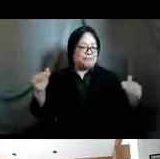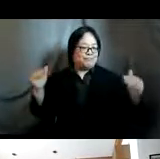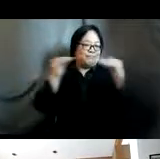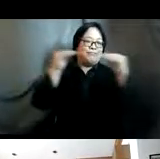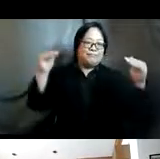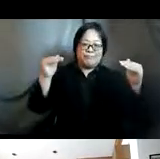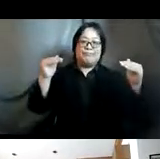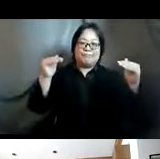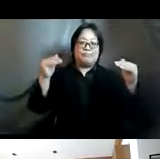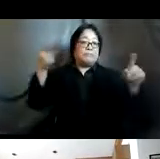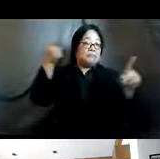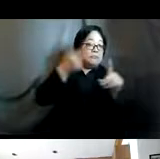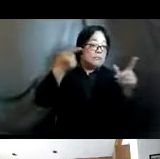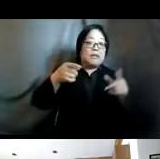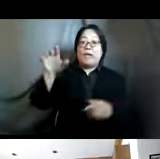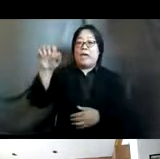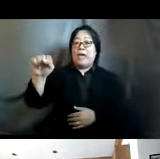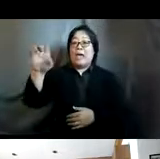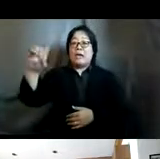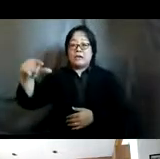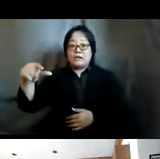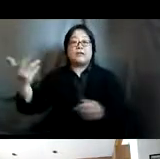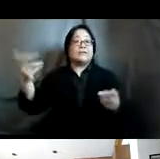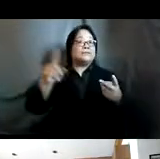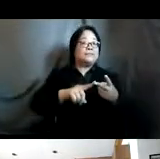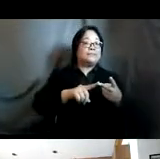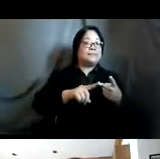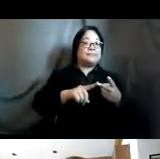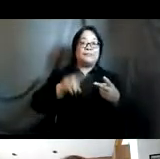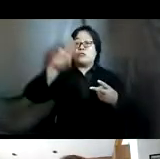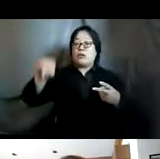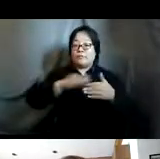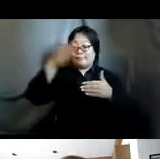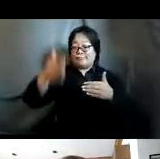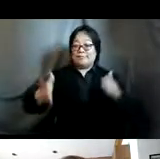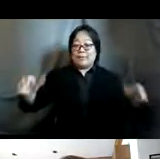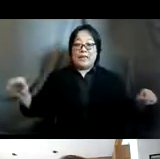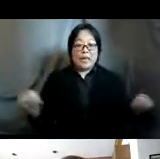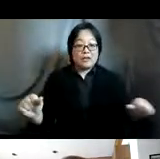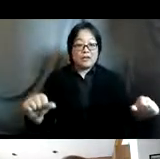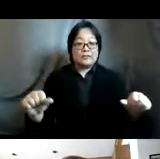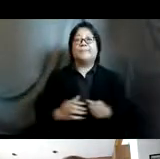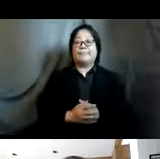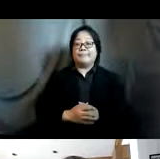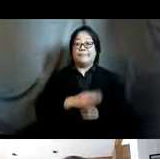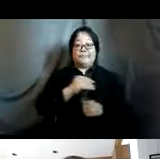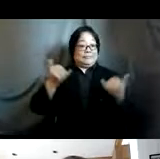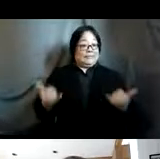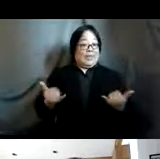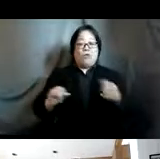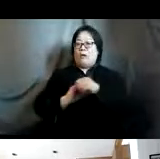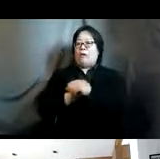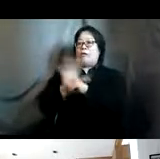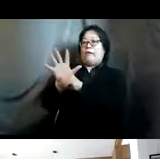sdgs the sustainable development goals the u.n decade of action and at this point paramount is